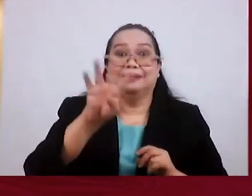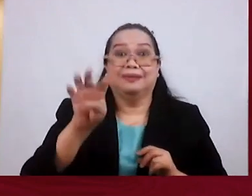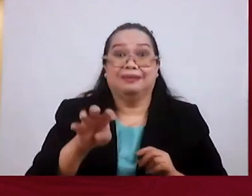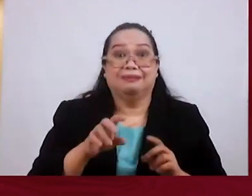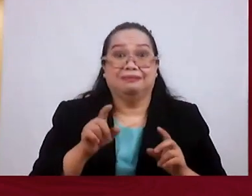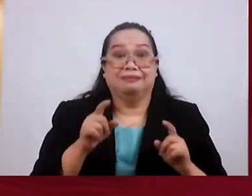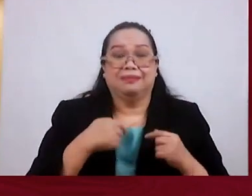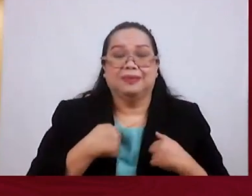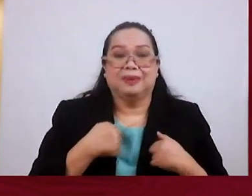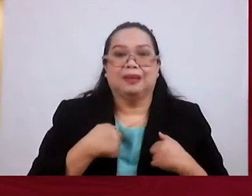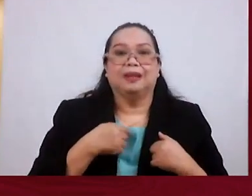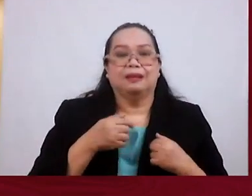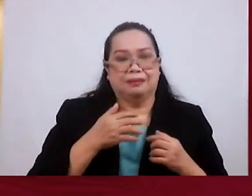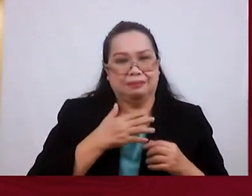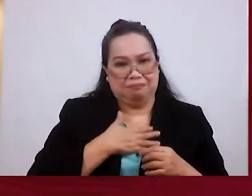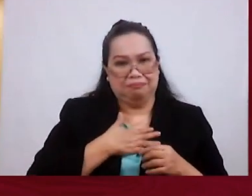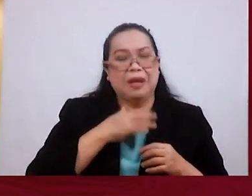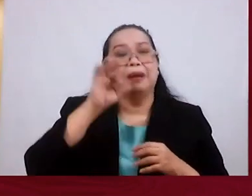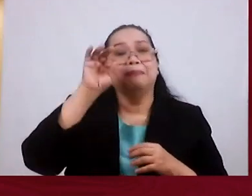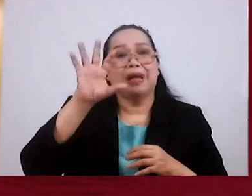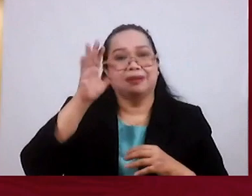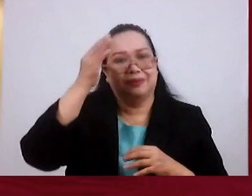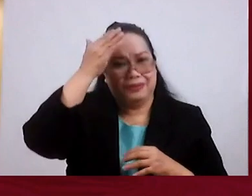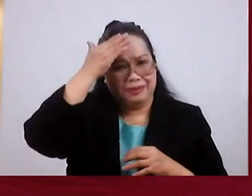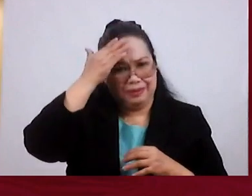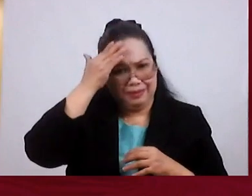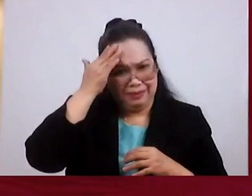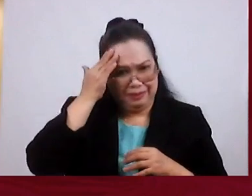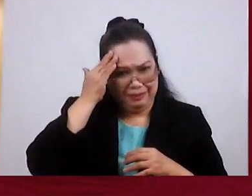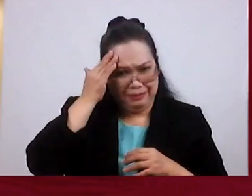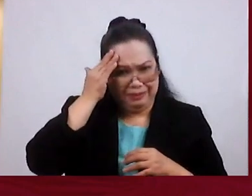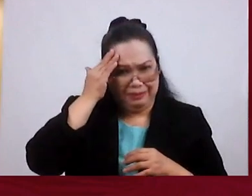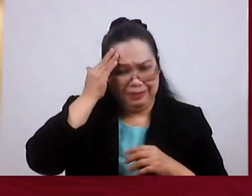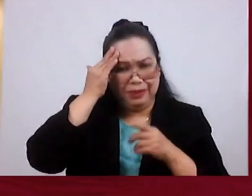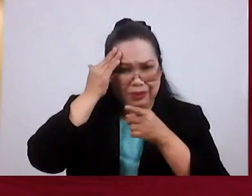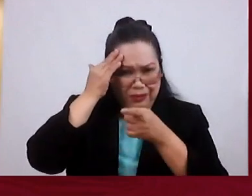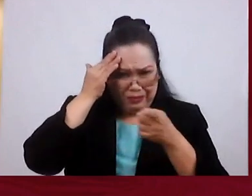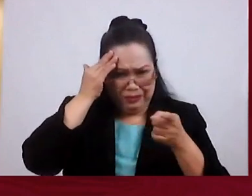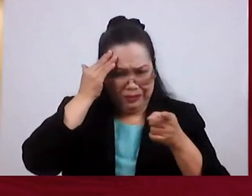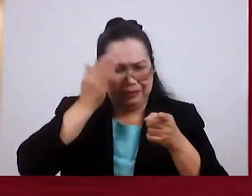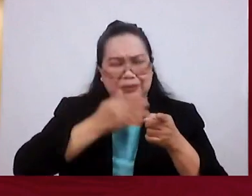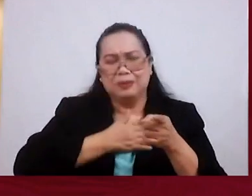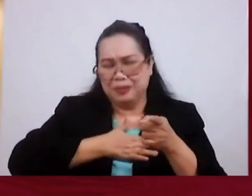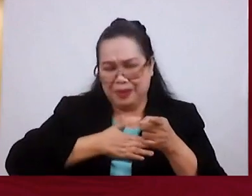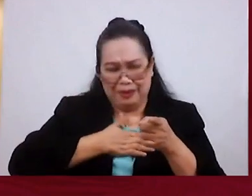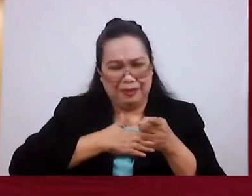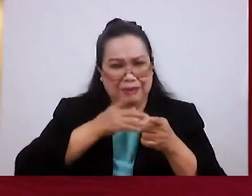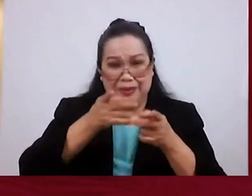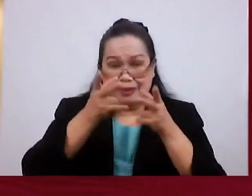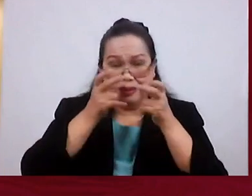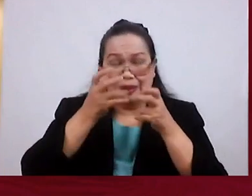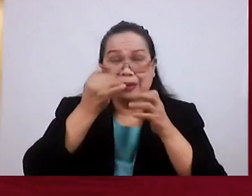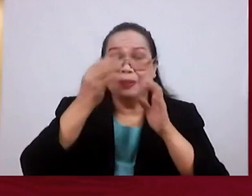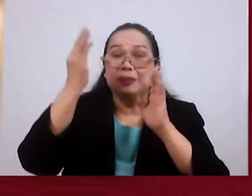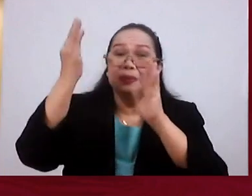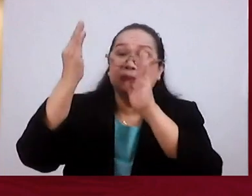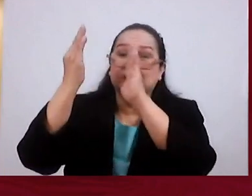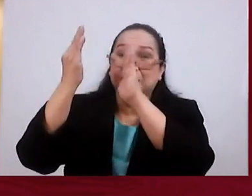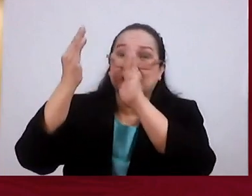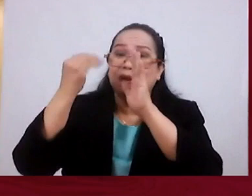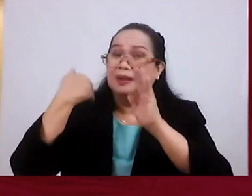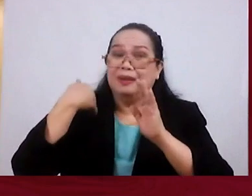I'm Pleading With you If you're Listening To me If you're Not sure How you Stand Before God